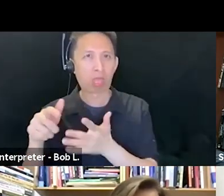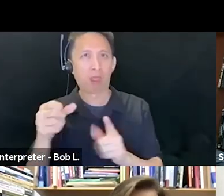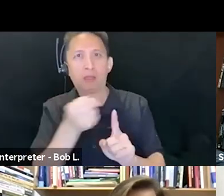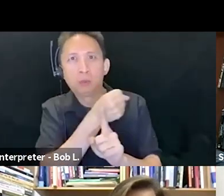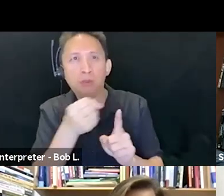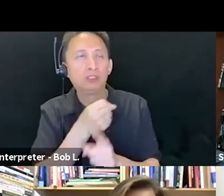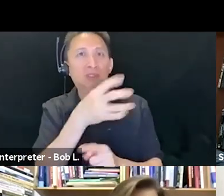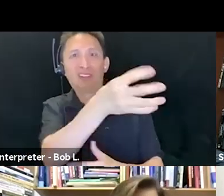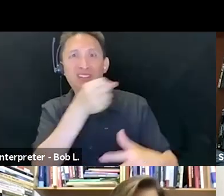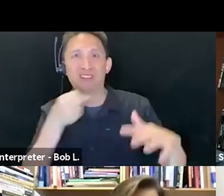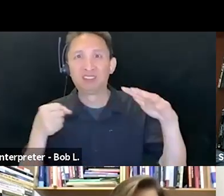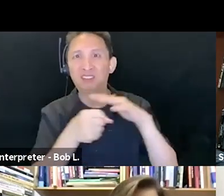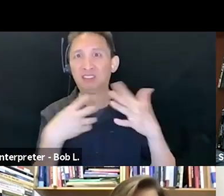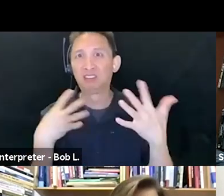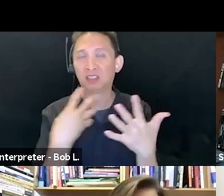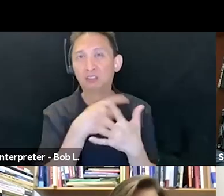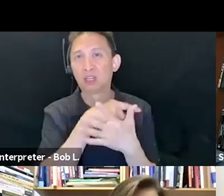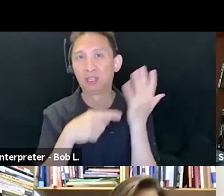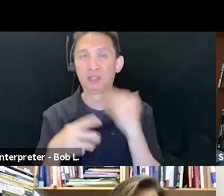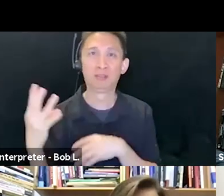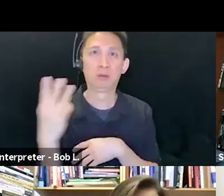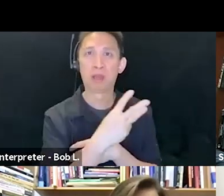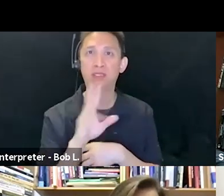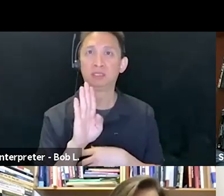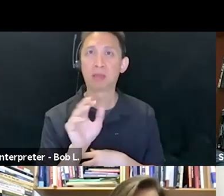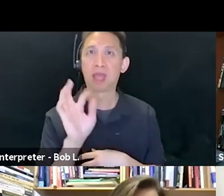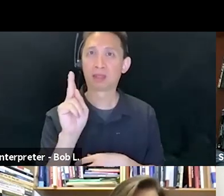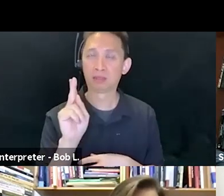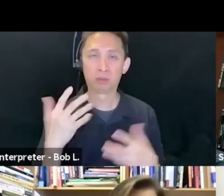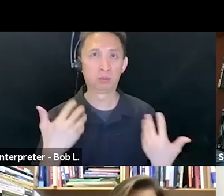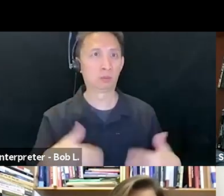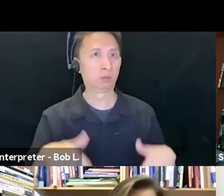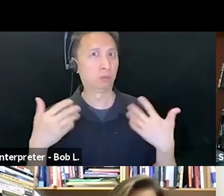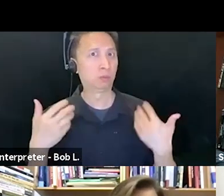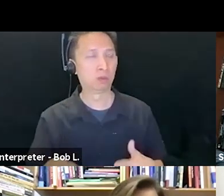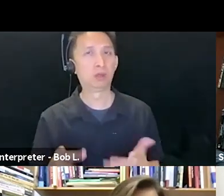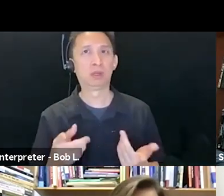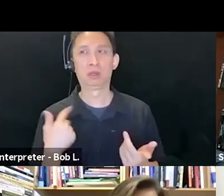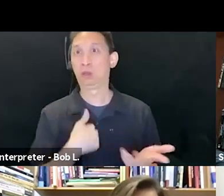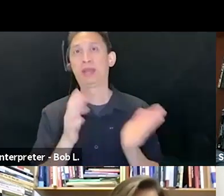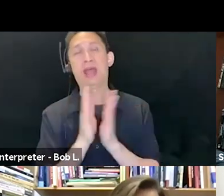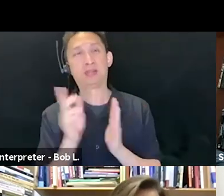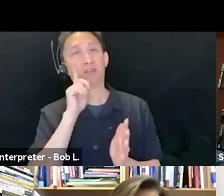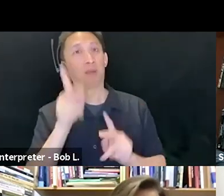the West Bank. We add to this the still unacknowledged rights of return and reparation for all those